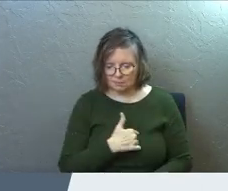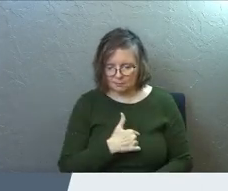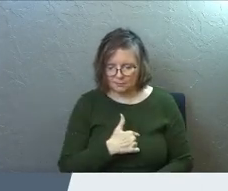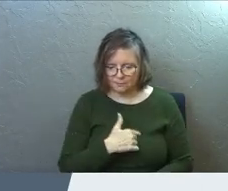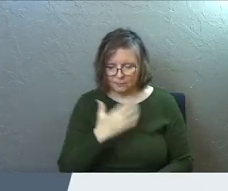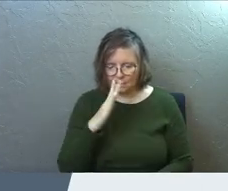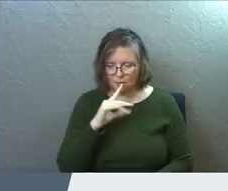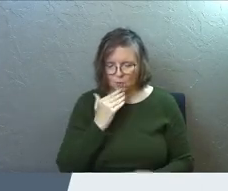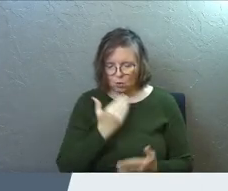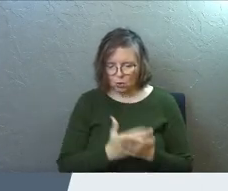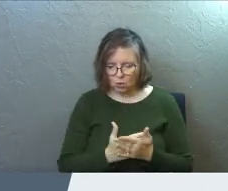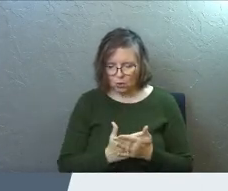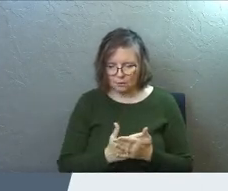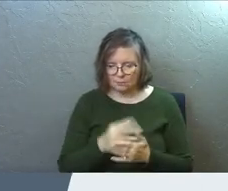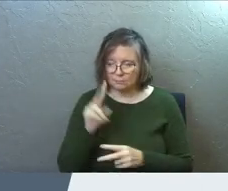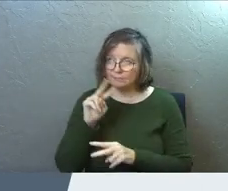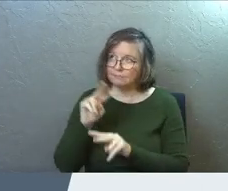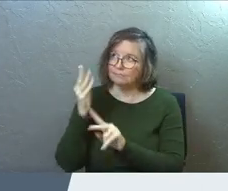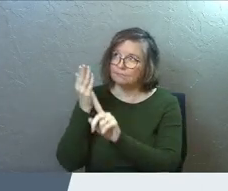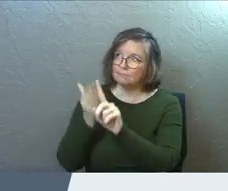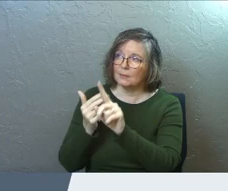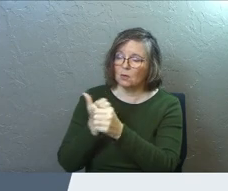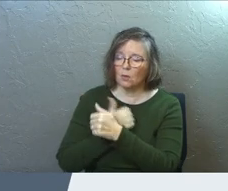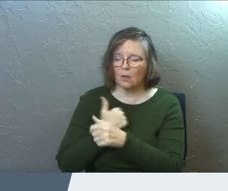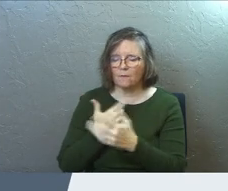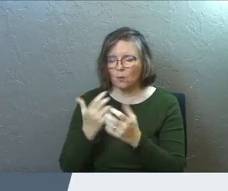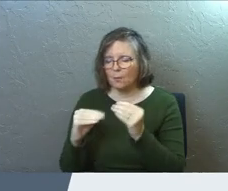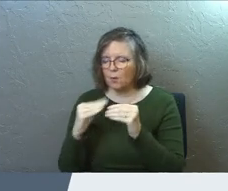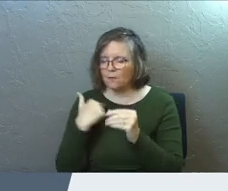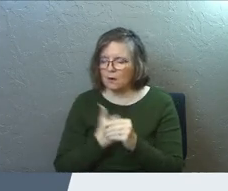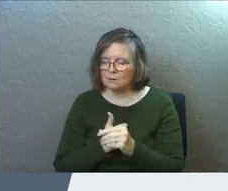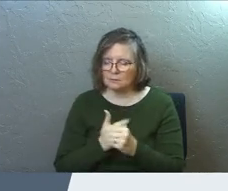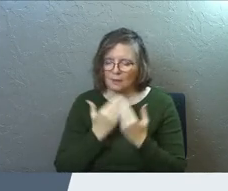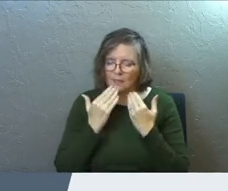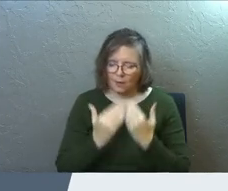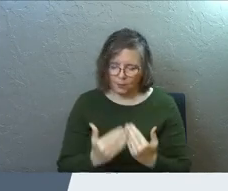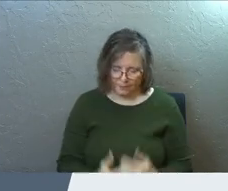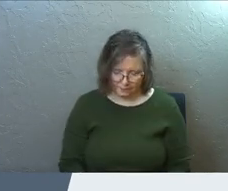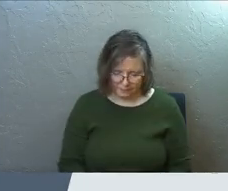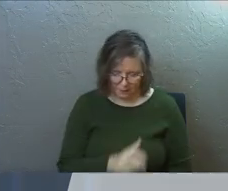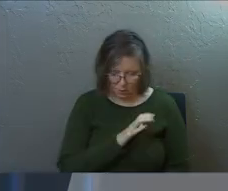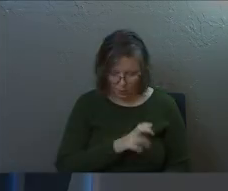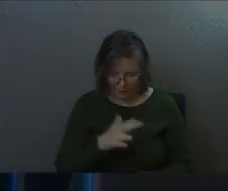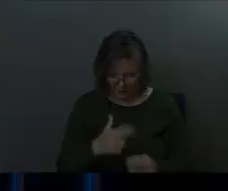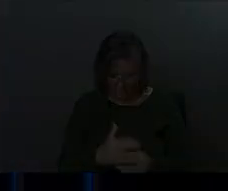God, you are good and you love us and you want more for us. God, thank you. In Christ's name, amen.